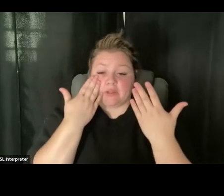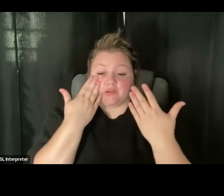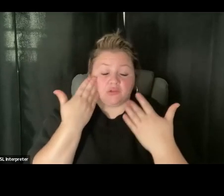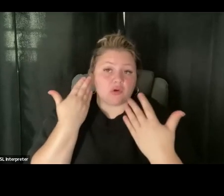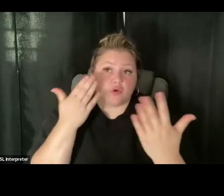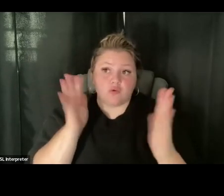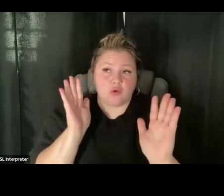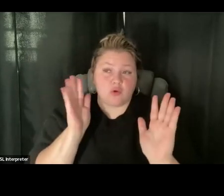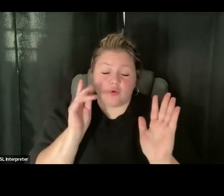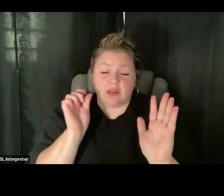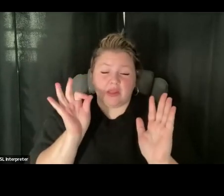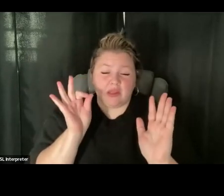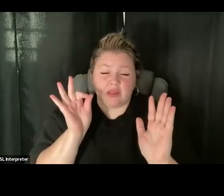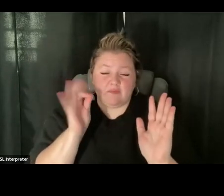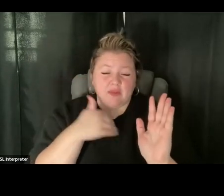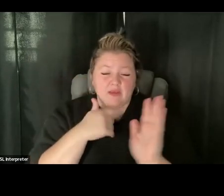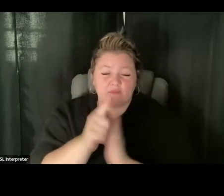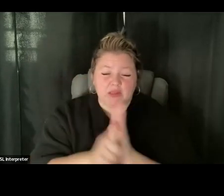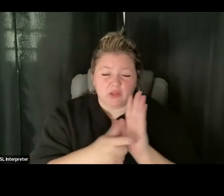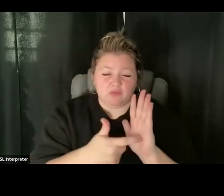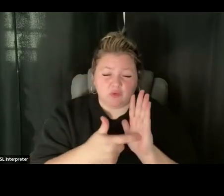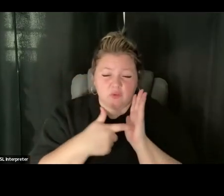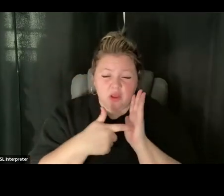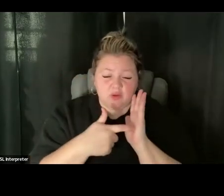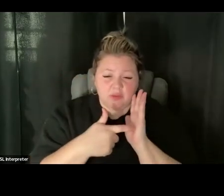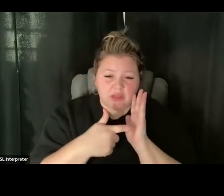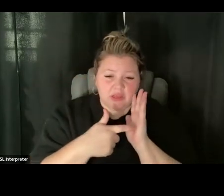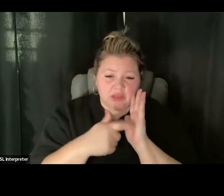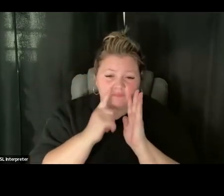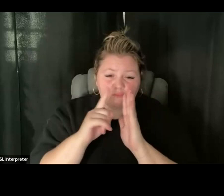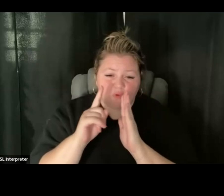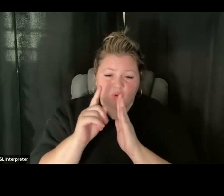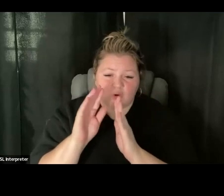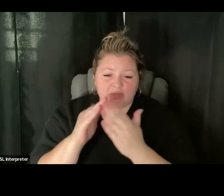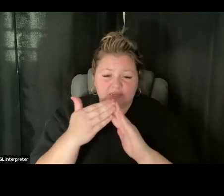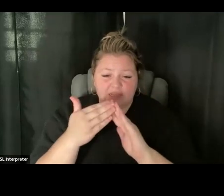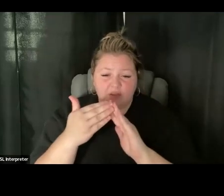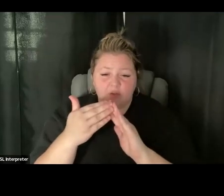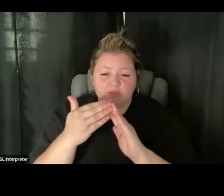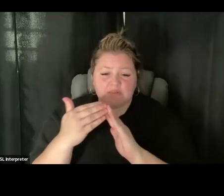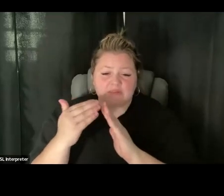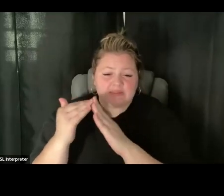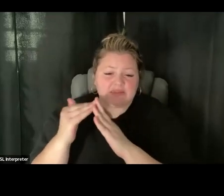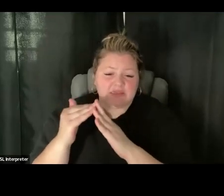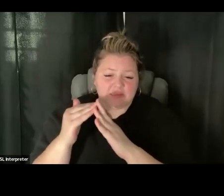top of my head if there is a legal requirement that towns and cities put that information out there.